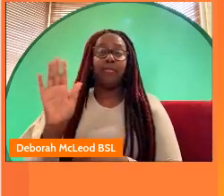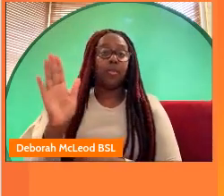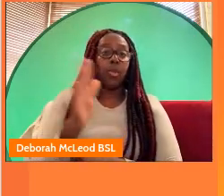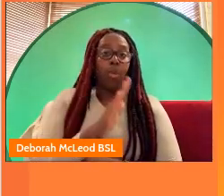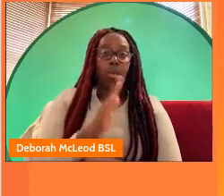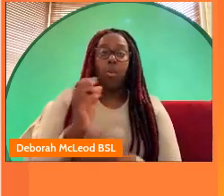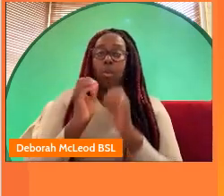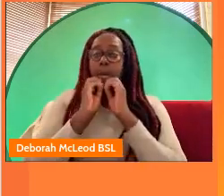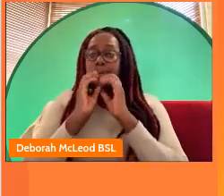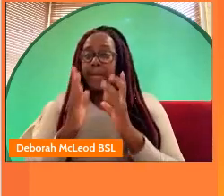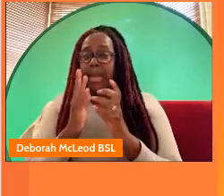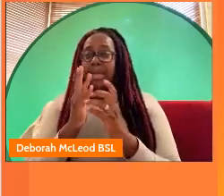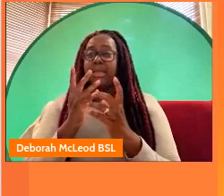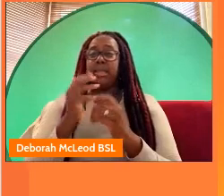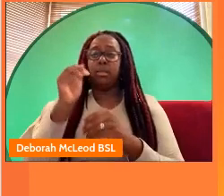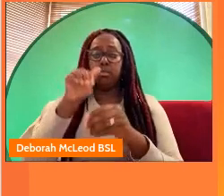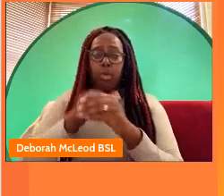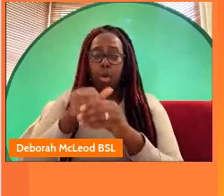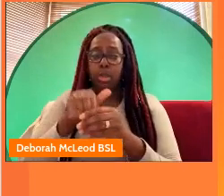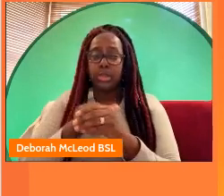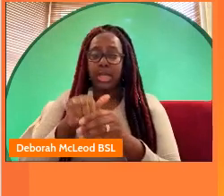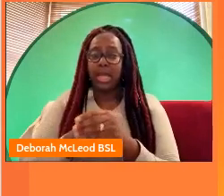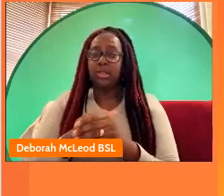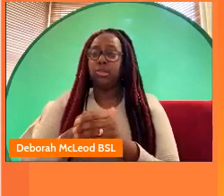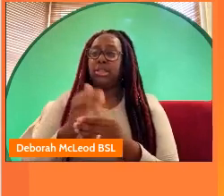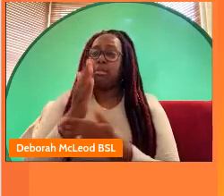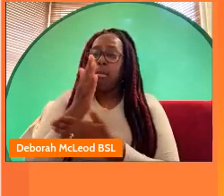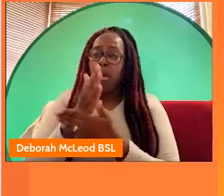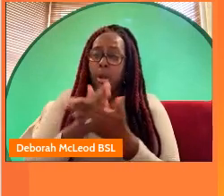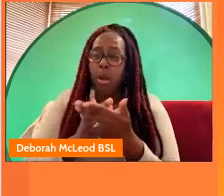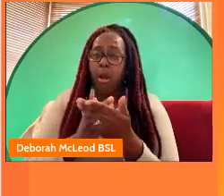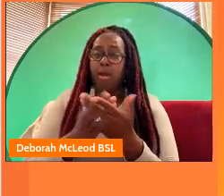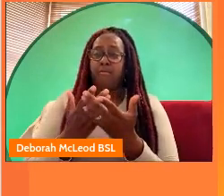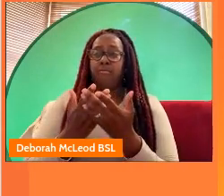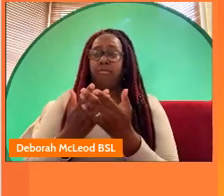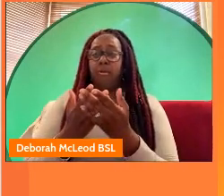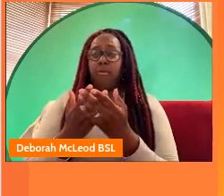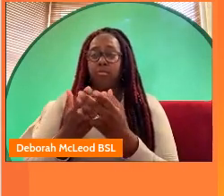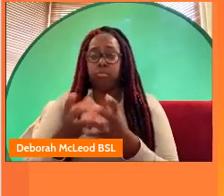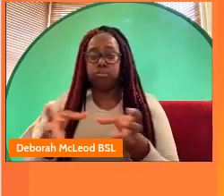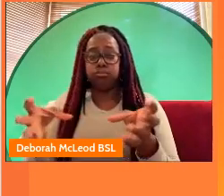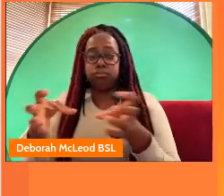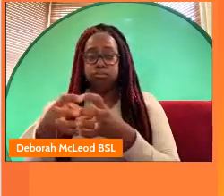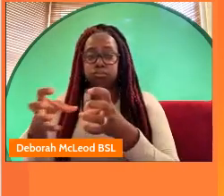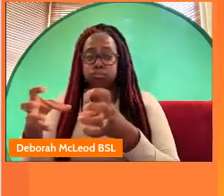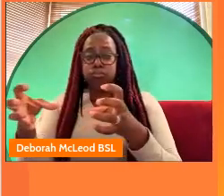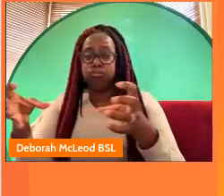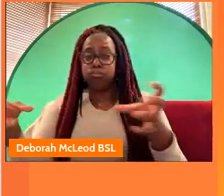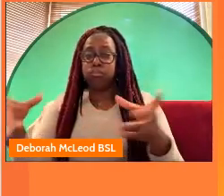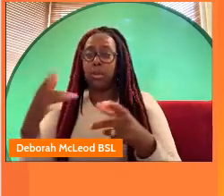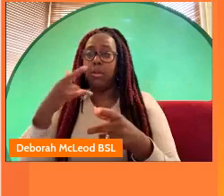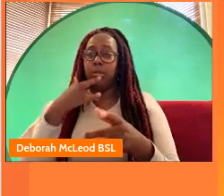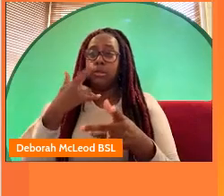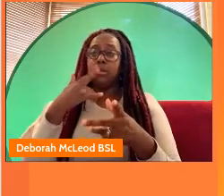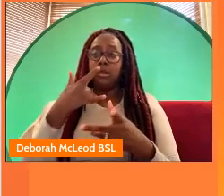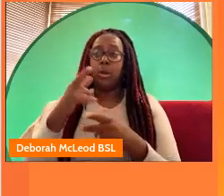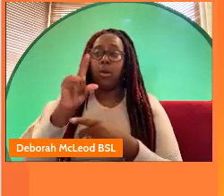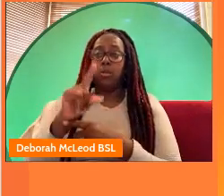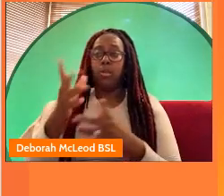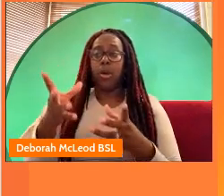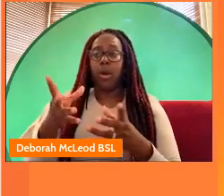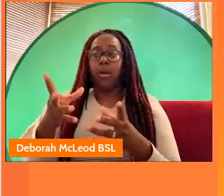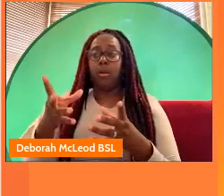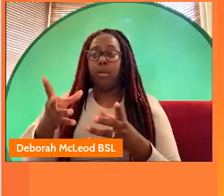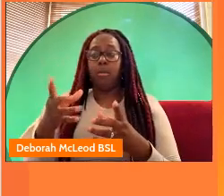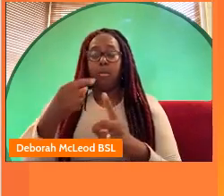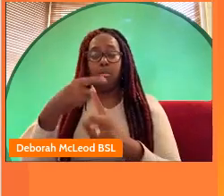amazing content reaching at least half the population of england every week we're reprioritizing resource from broadcast services into multimedia content